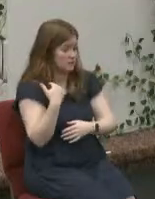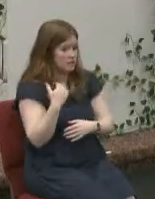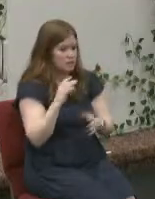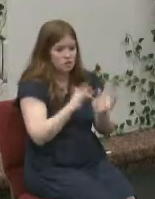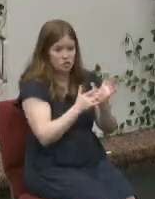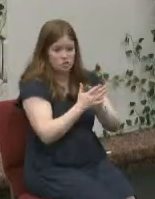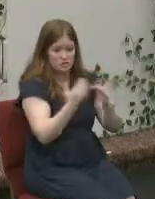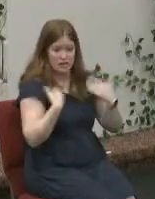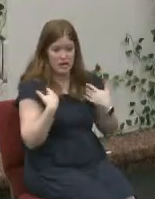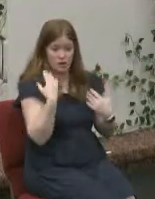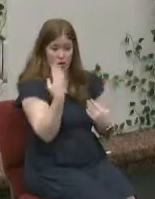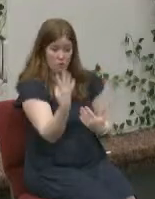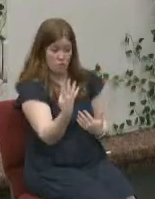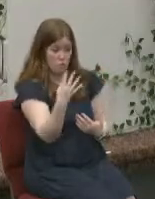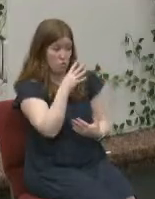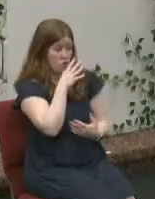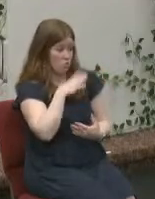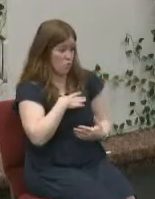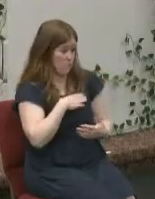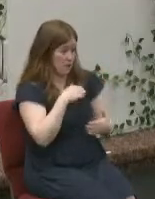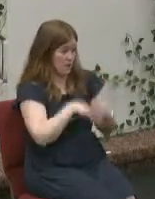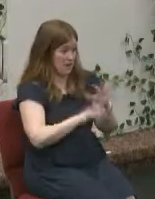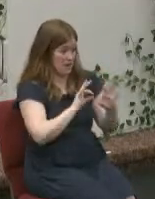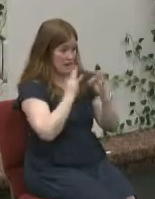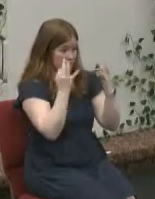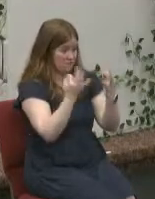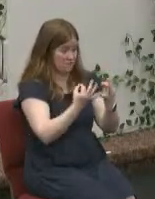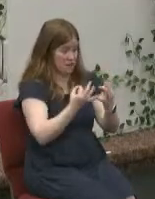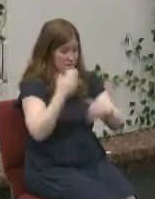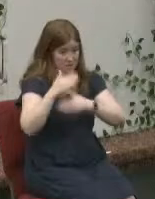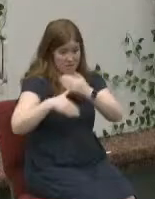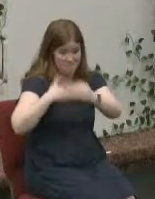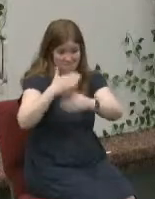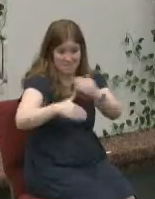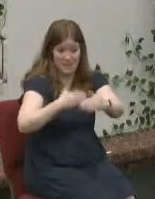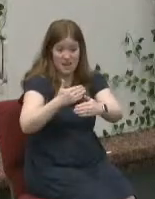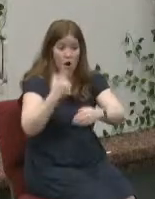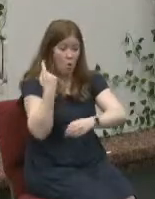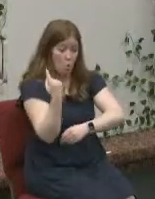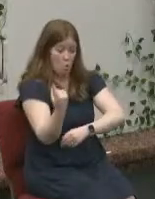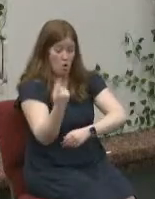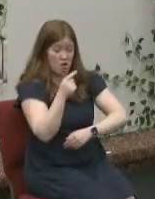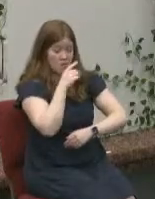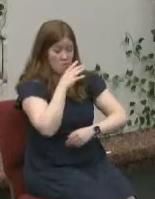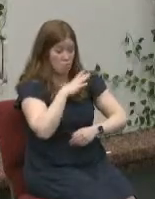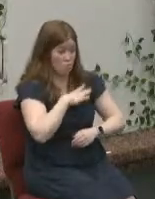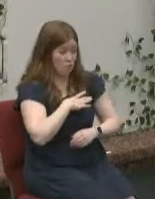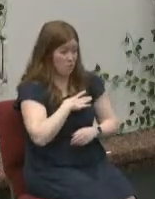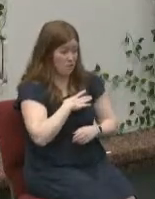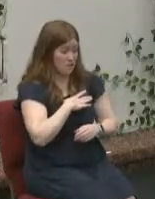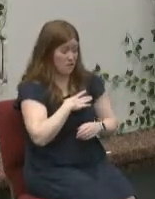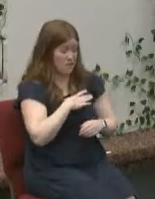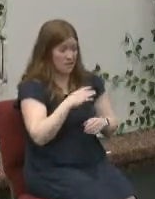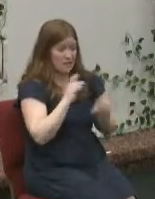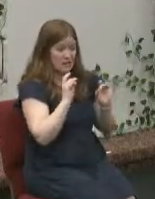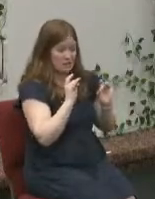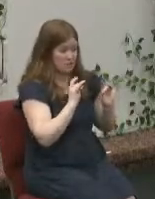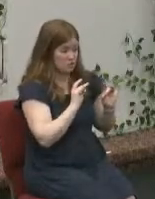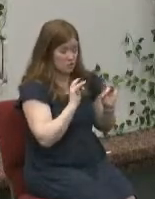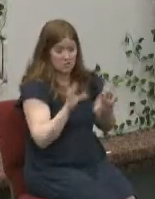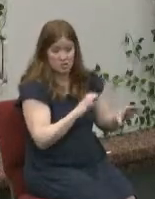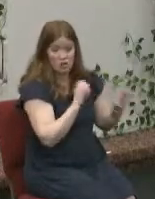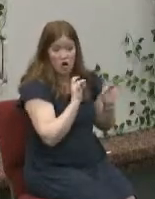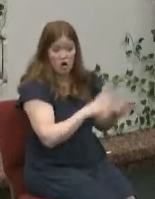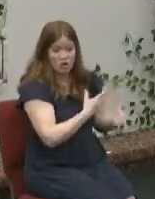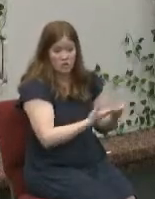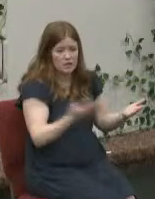four women in his genealogy two of them are gentiles one is a prostitute why why does matthew do that from the beginning